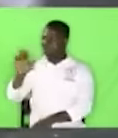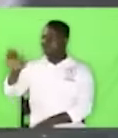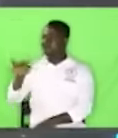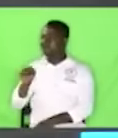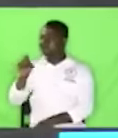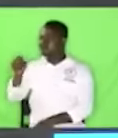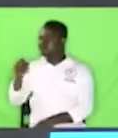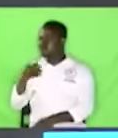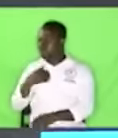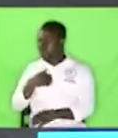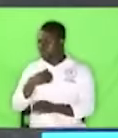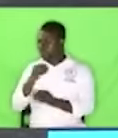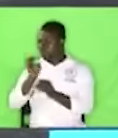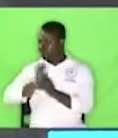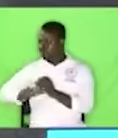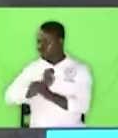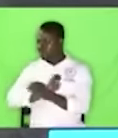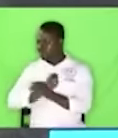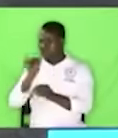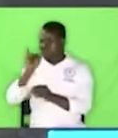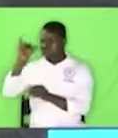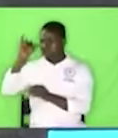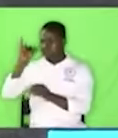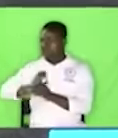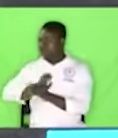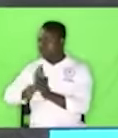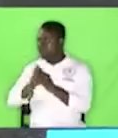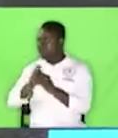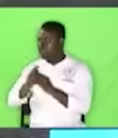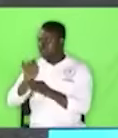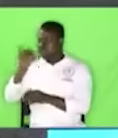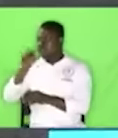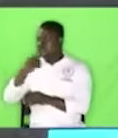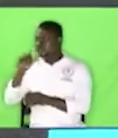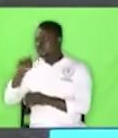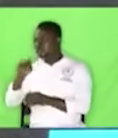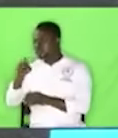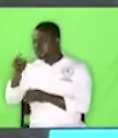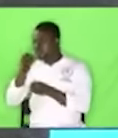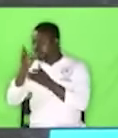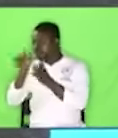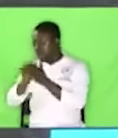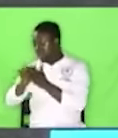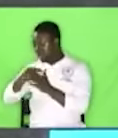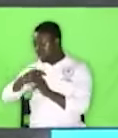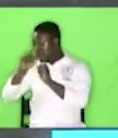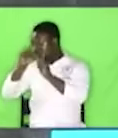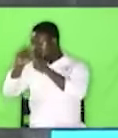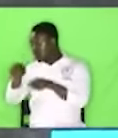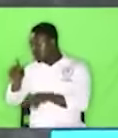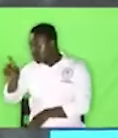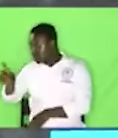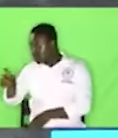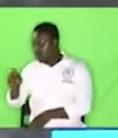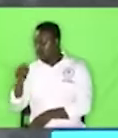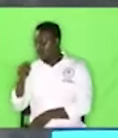any presbytery meeting yesterday? He said, yes. Did you tell them I was going to be part of the meeting?